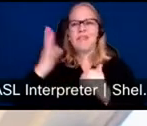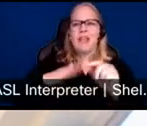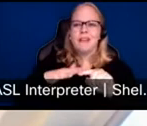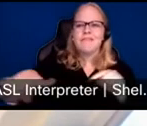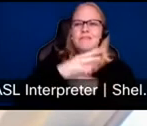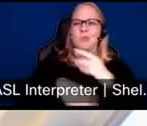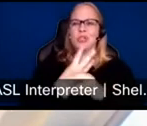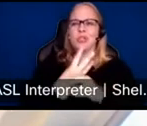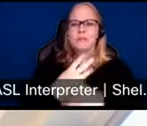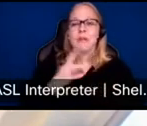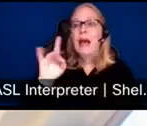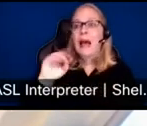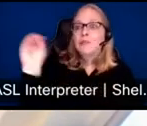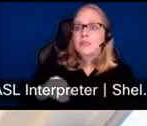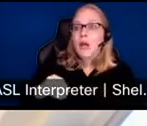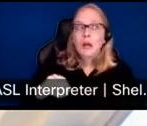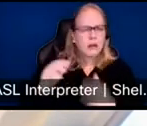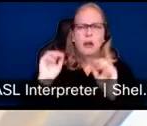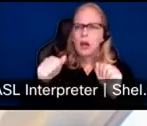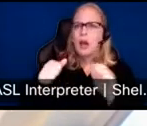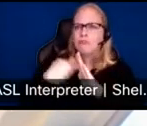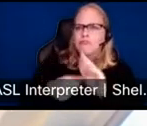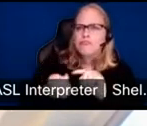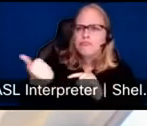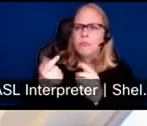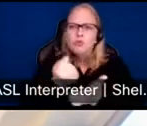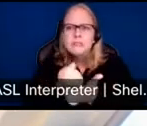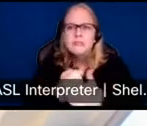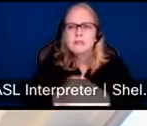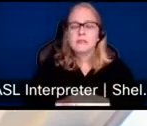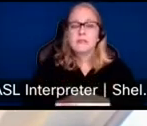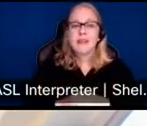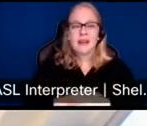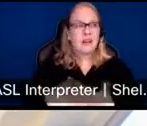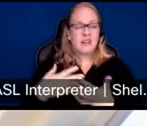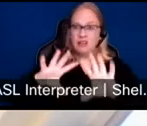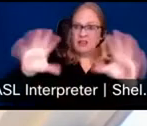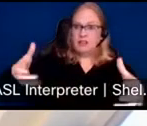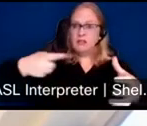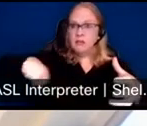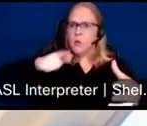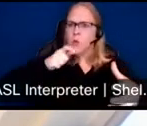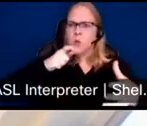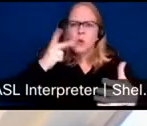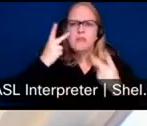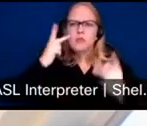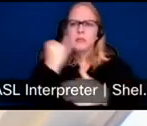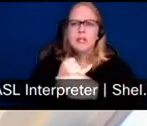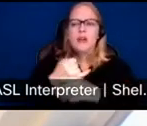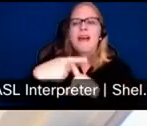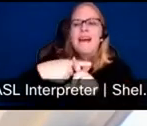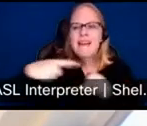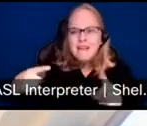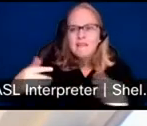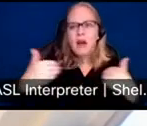or treatable. And half of those living with avoidable blindness are affected by cataracts. So it's a huge group and quite a significant problem. And